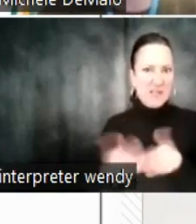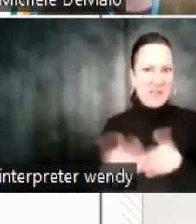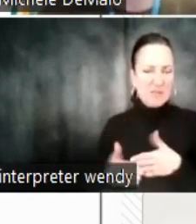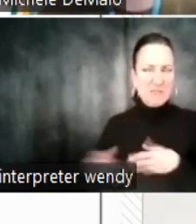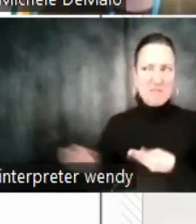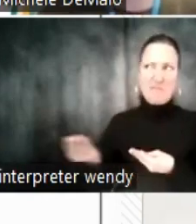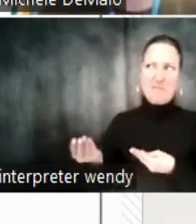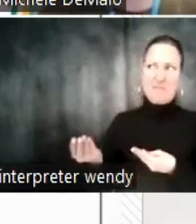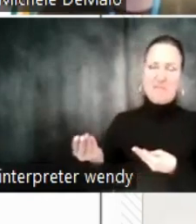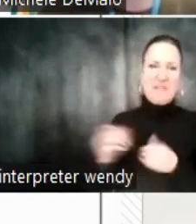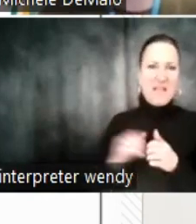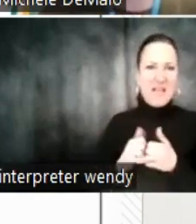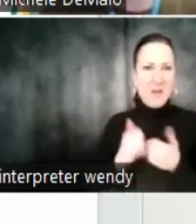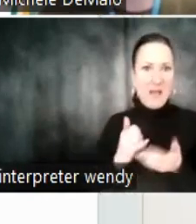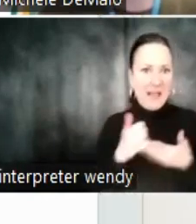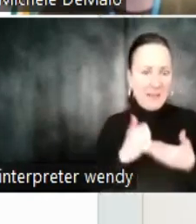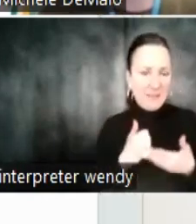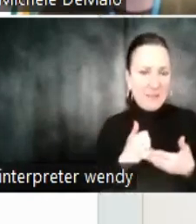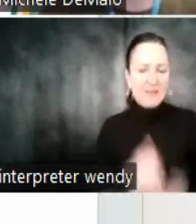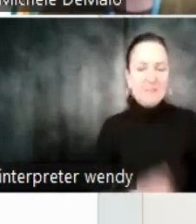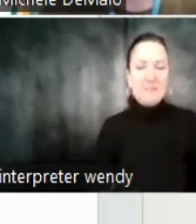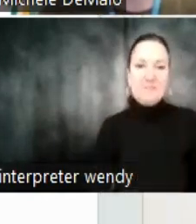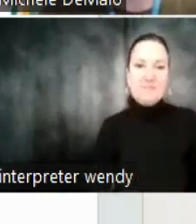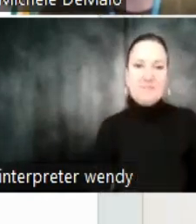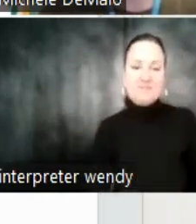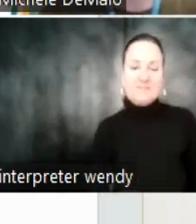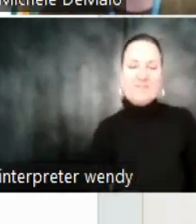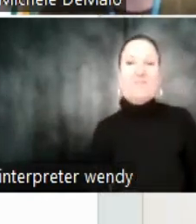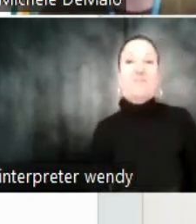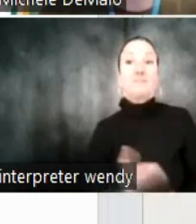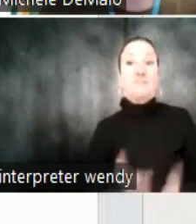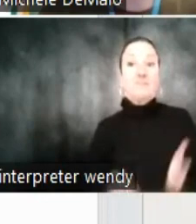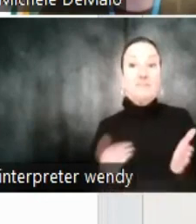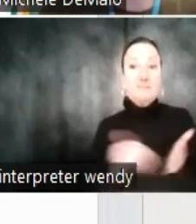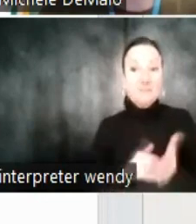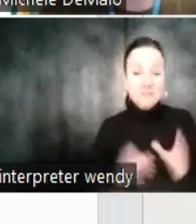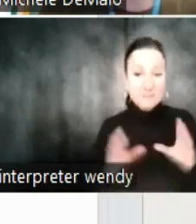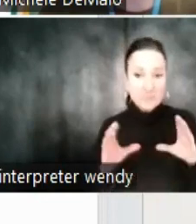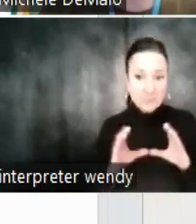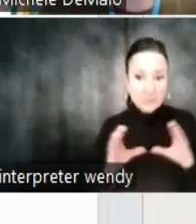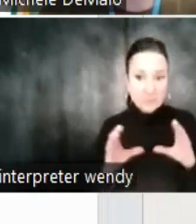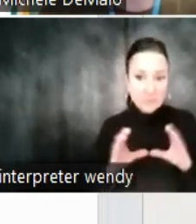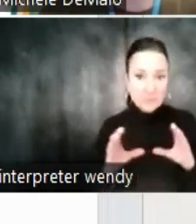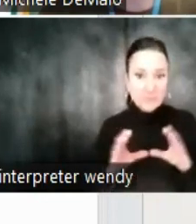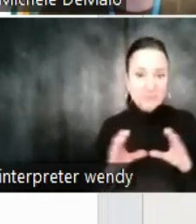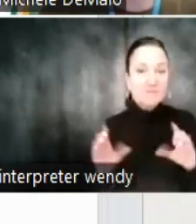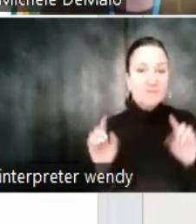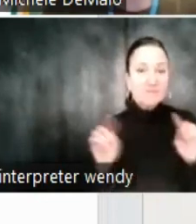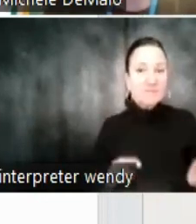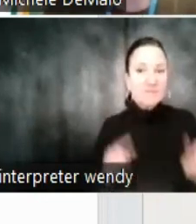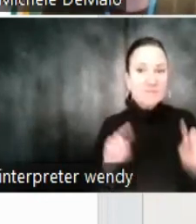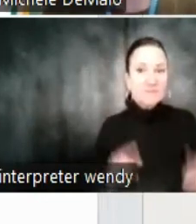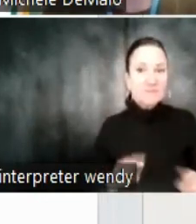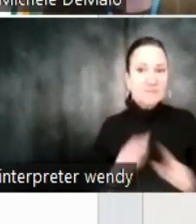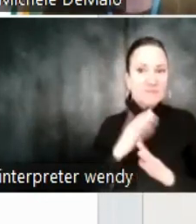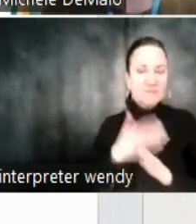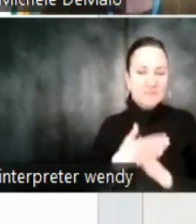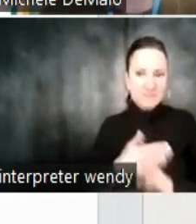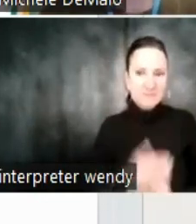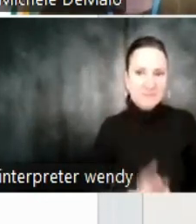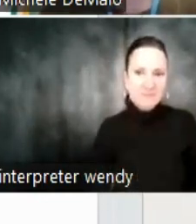help us, not hurt us? And finally, everybody today is going to get a certificate for being with us. And you can put that in your portfolio